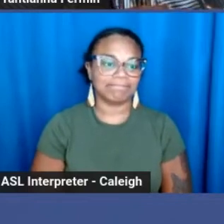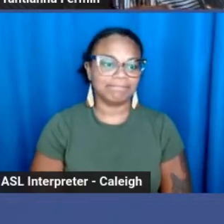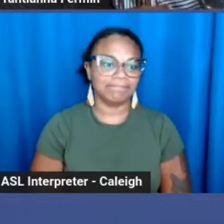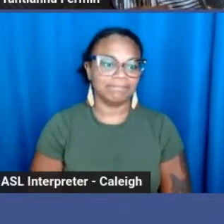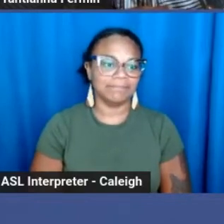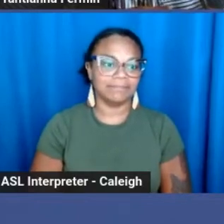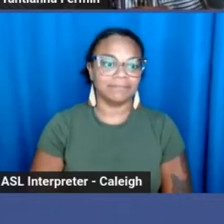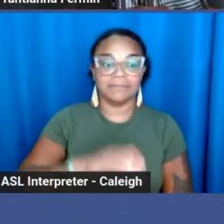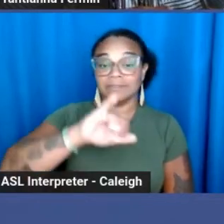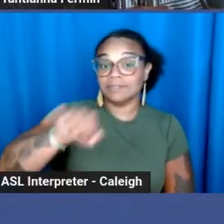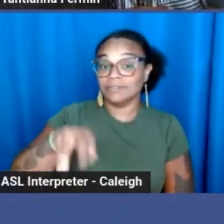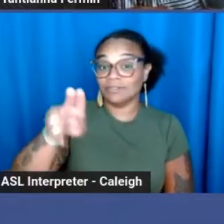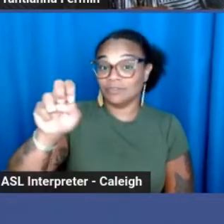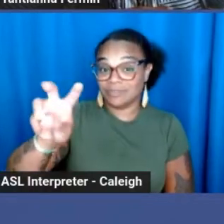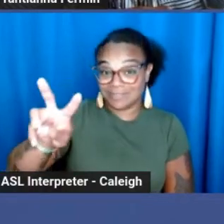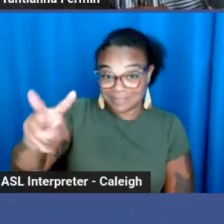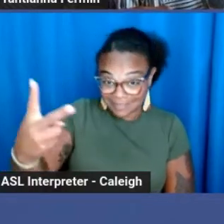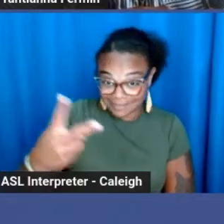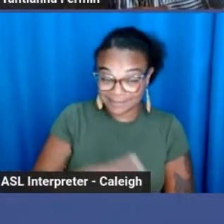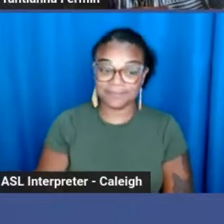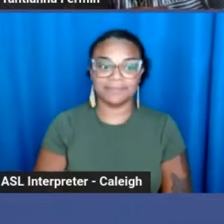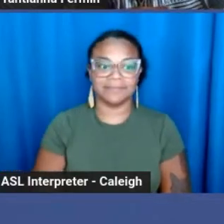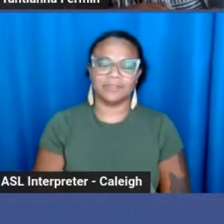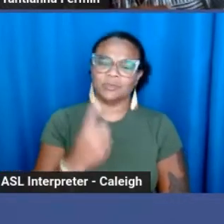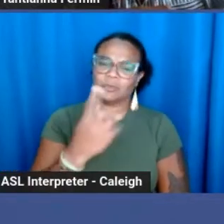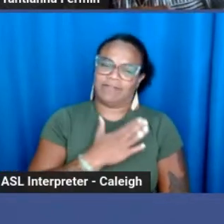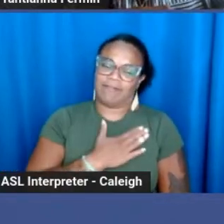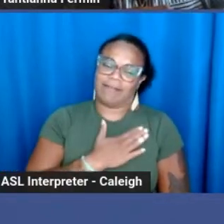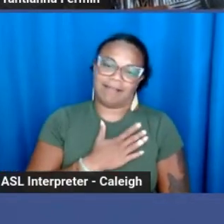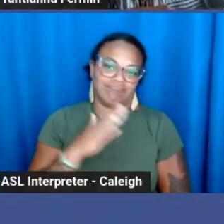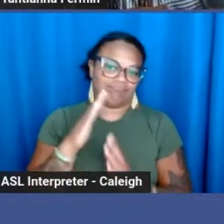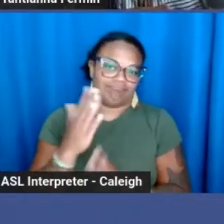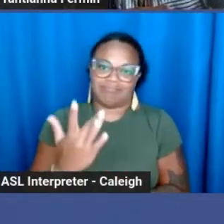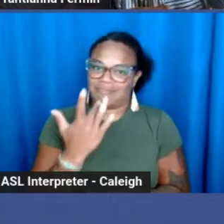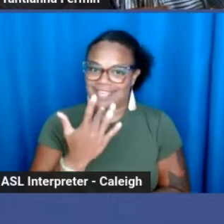June 2nd. One of my most favorite days.